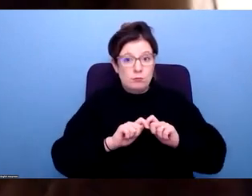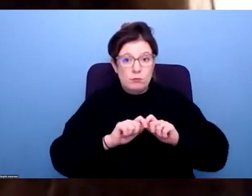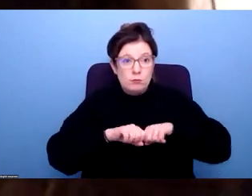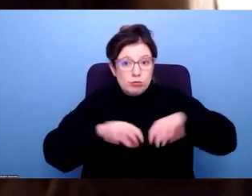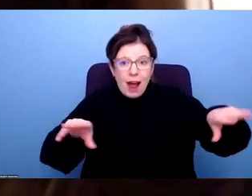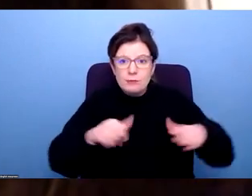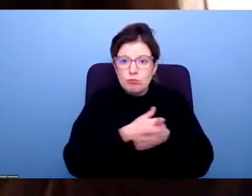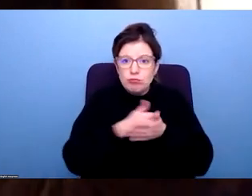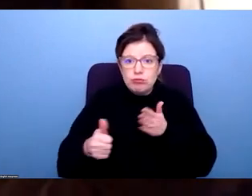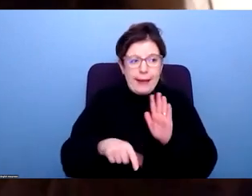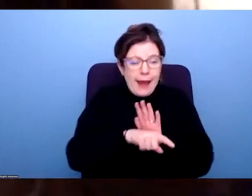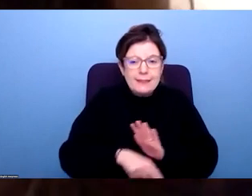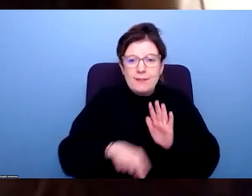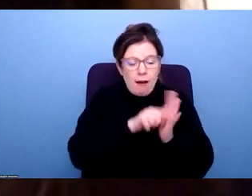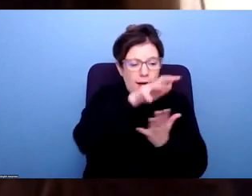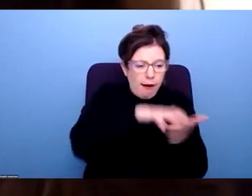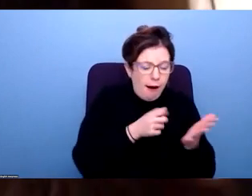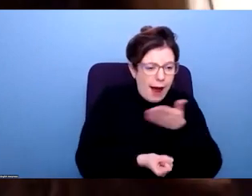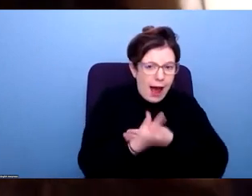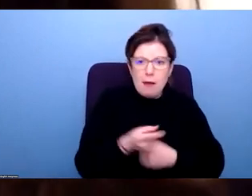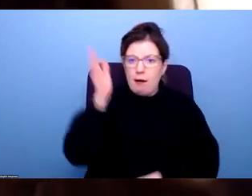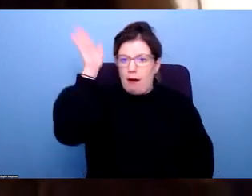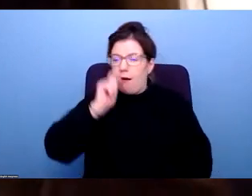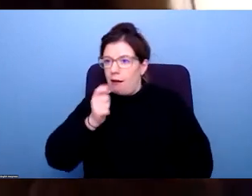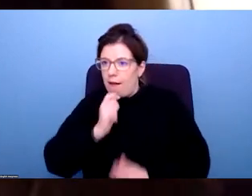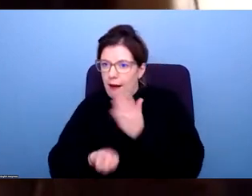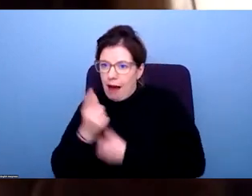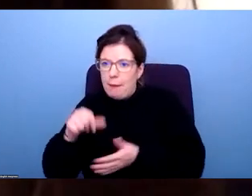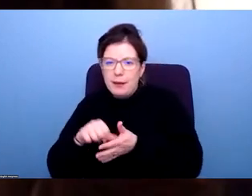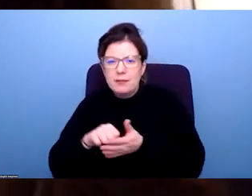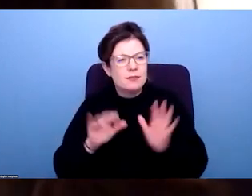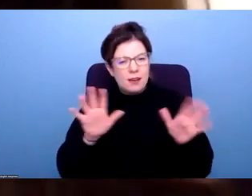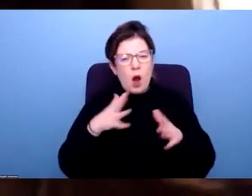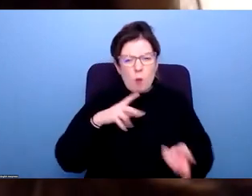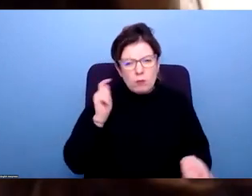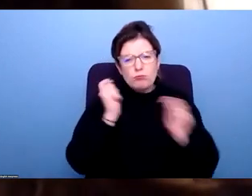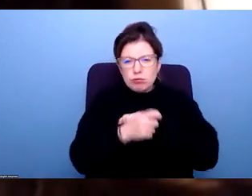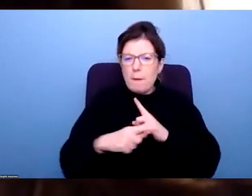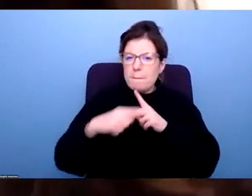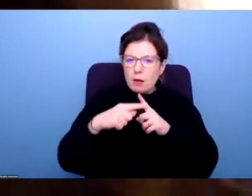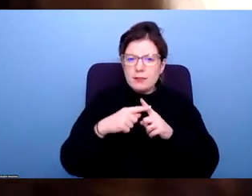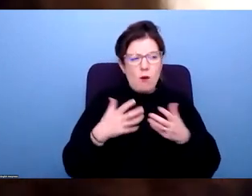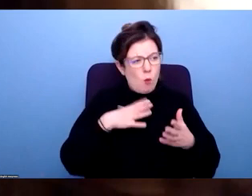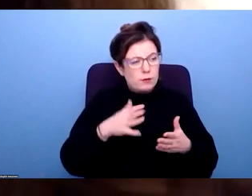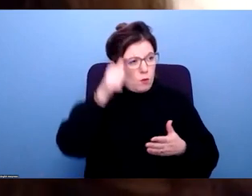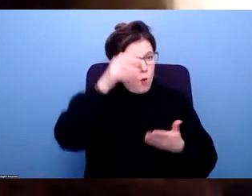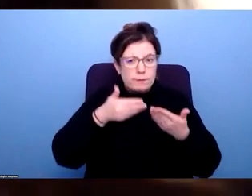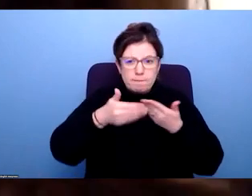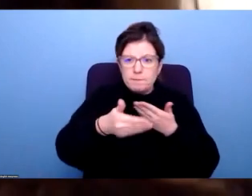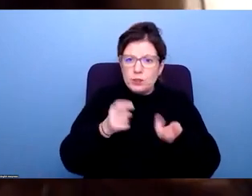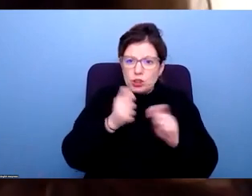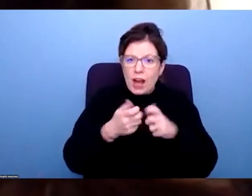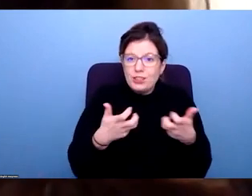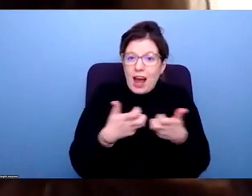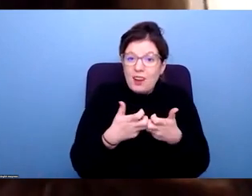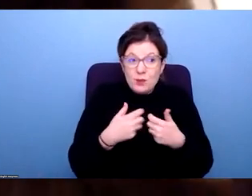of the time. You know, how do we change that narrative now? Now we have the attention to something positive and how do we move forward from here? So I'm going to